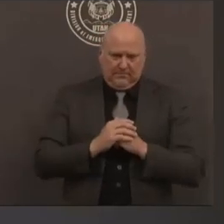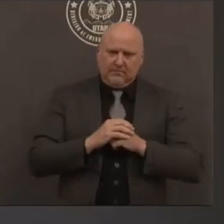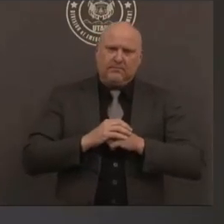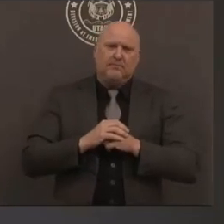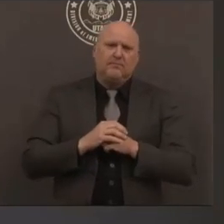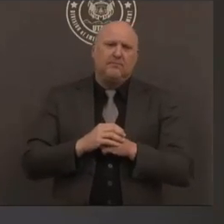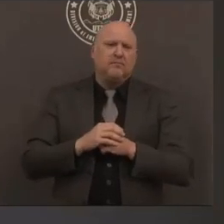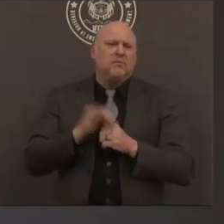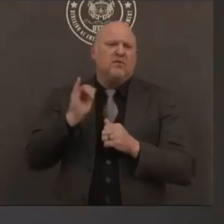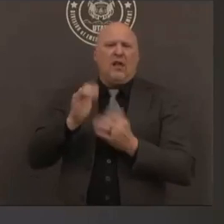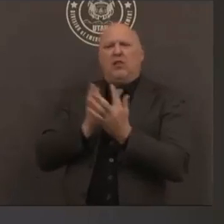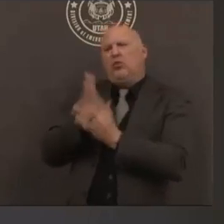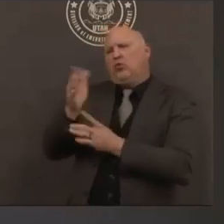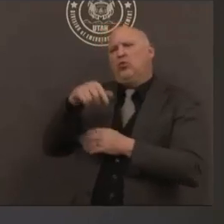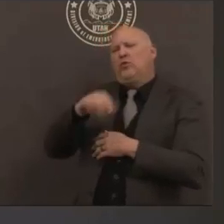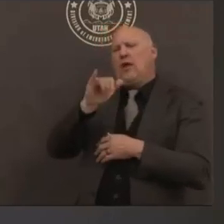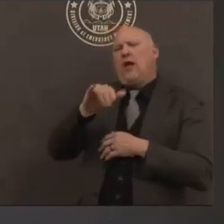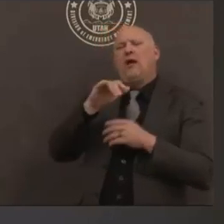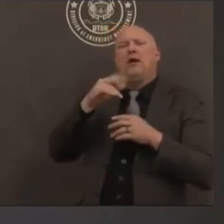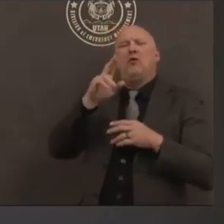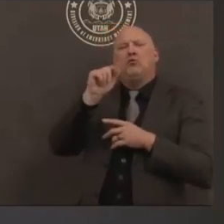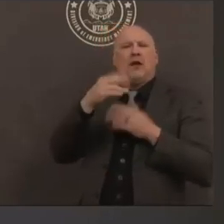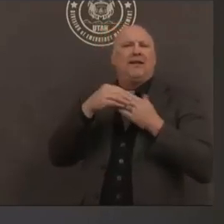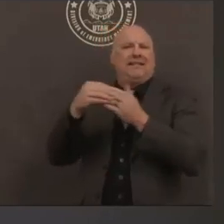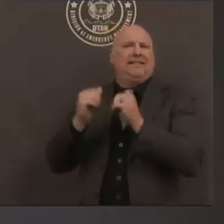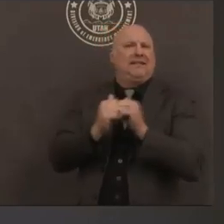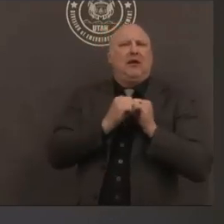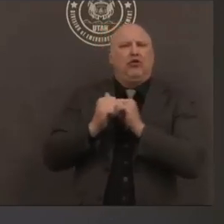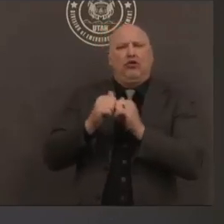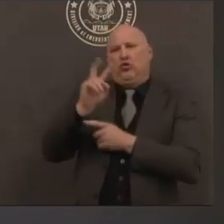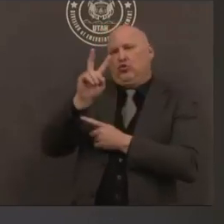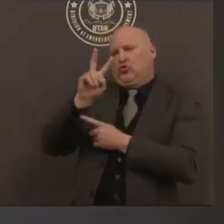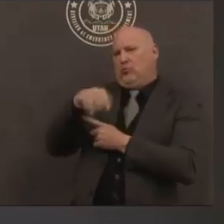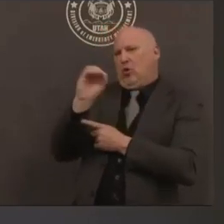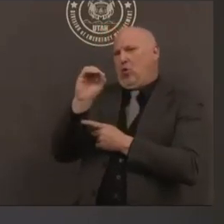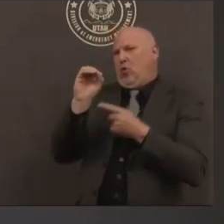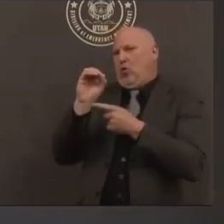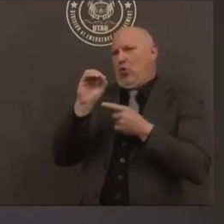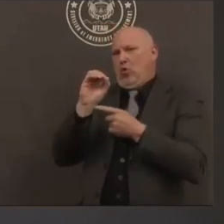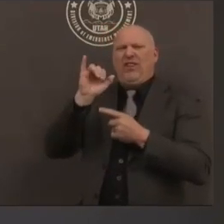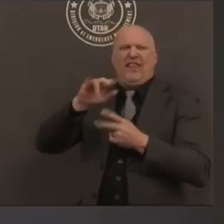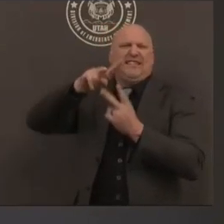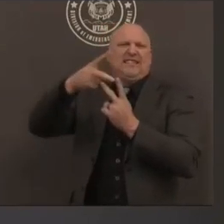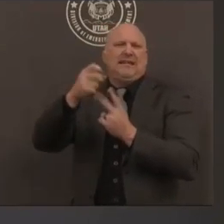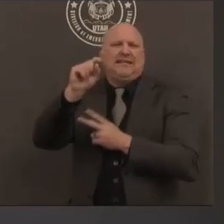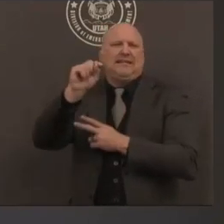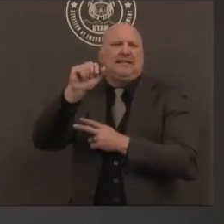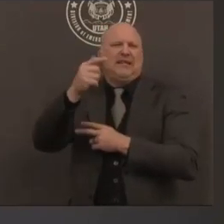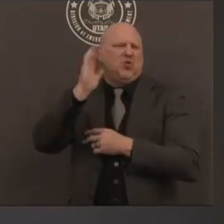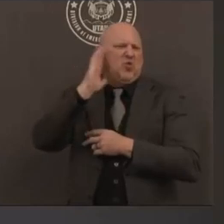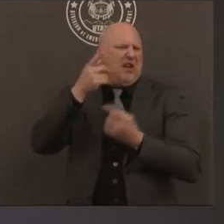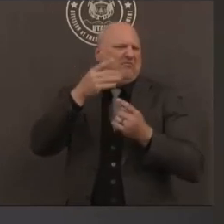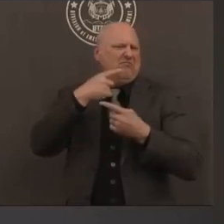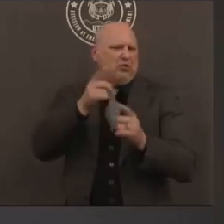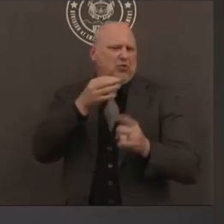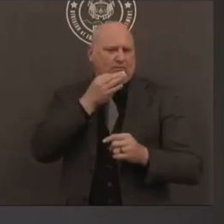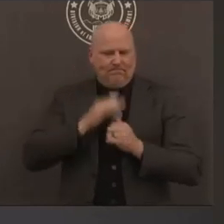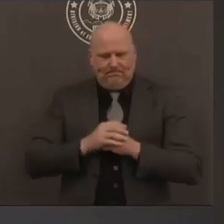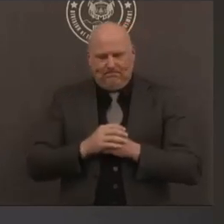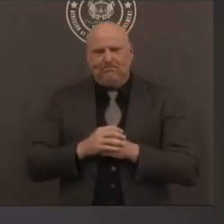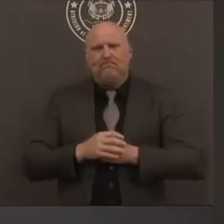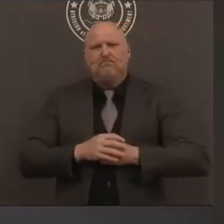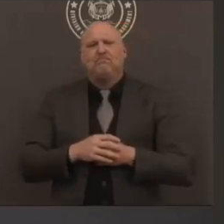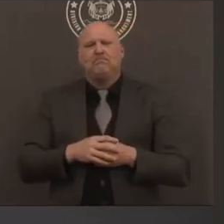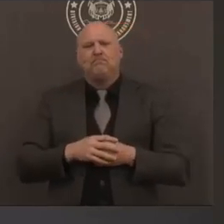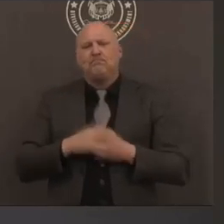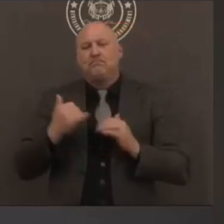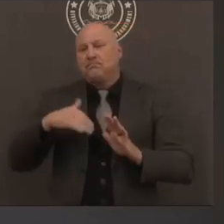influx of new cases um what will that do for the you know month and a half two months that people have done to self-isolate and and